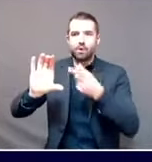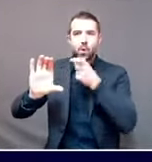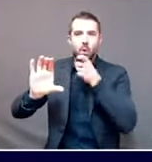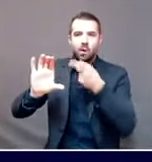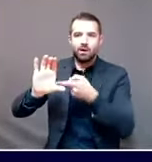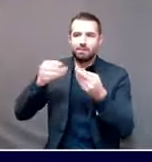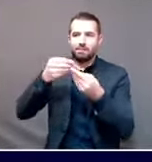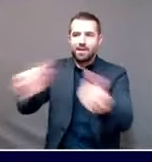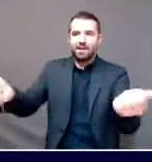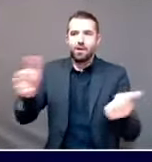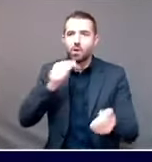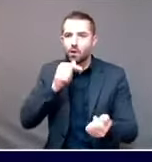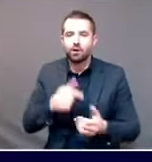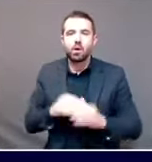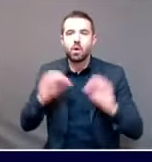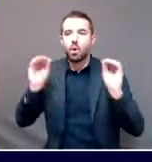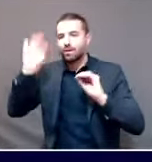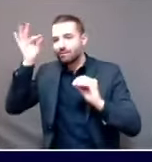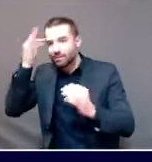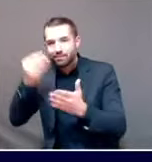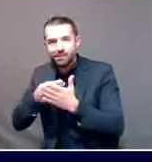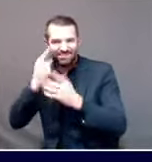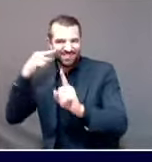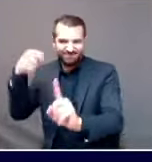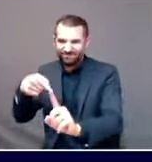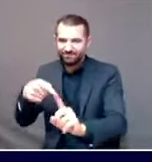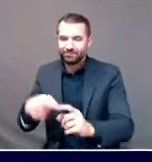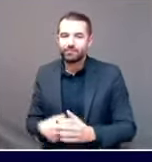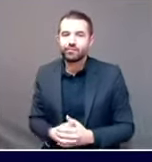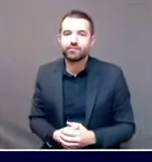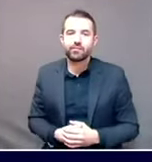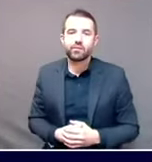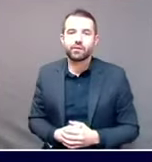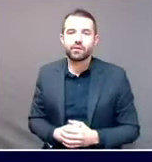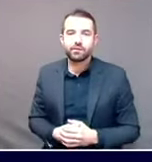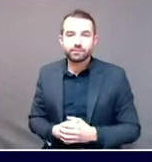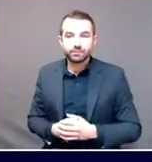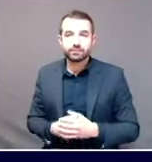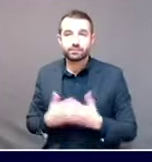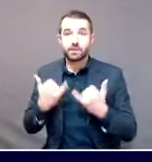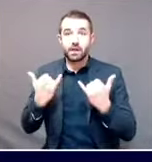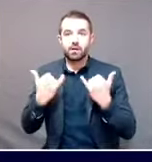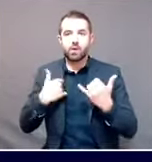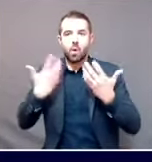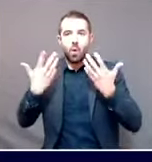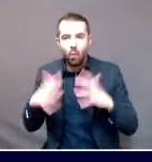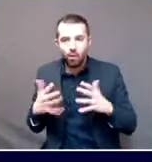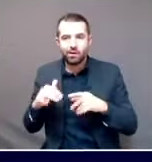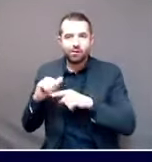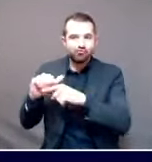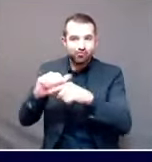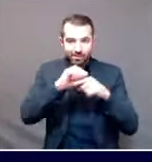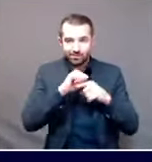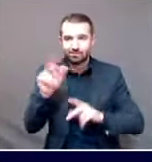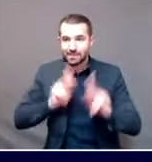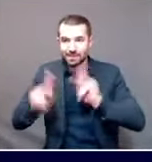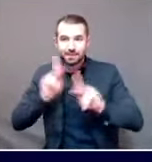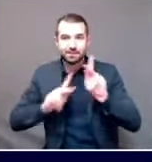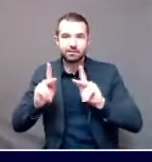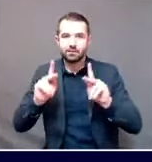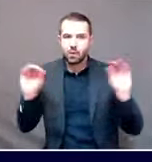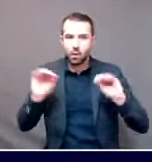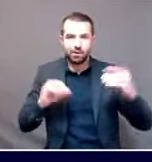federal funding for in a significant way. We're training people here in the state of Maine, not getting funding for that. We're building IT infrastructure,